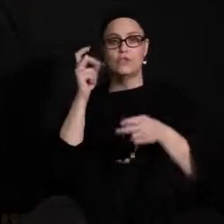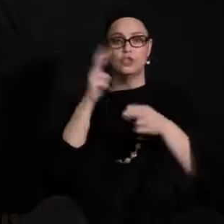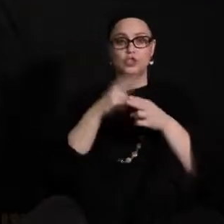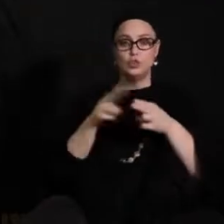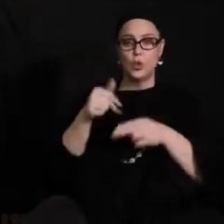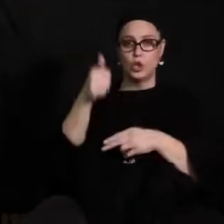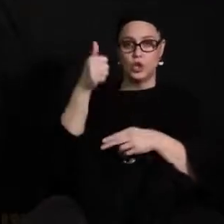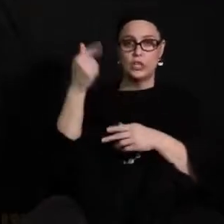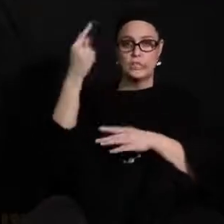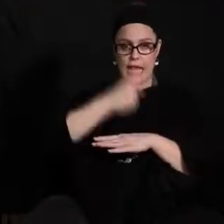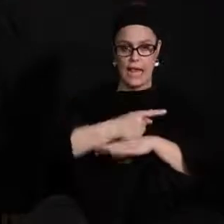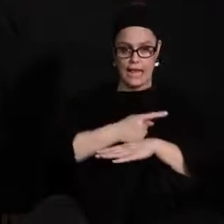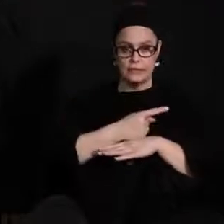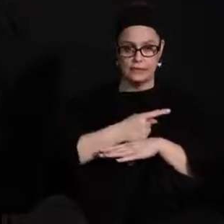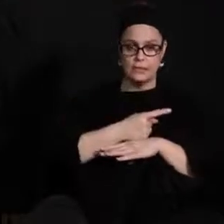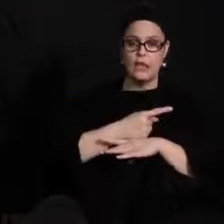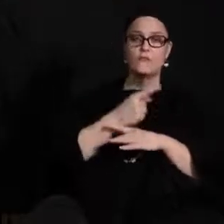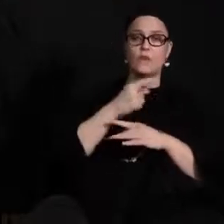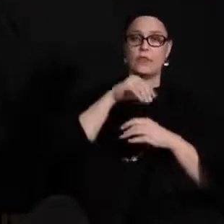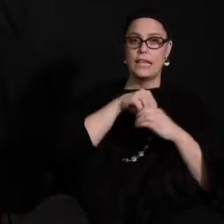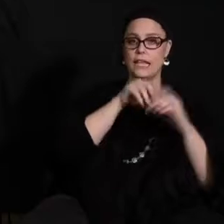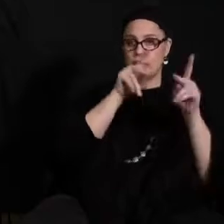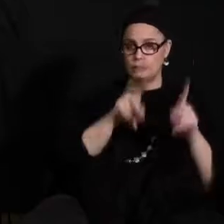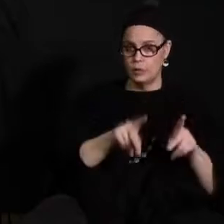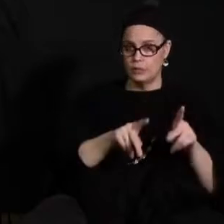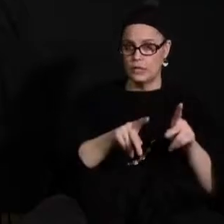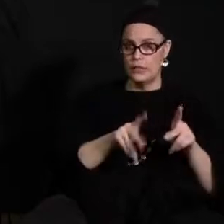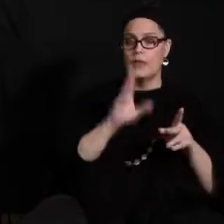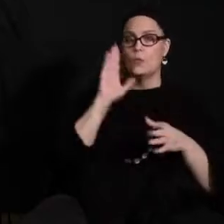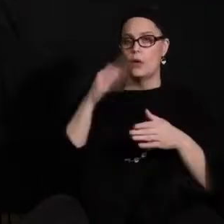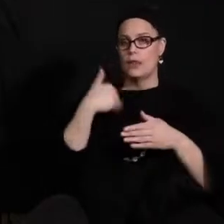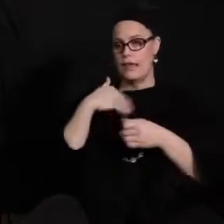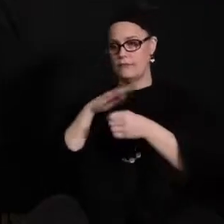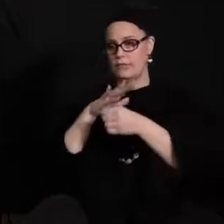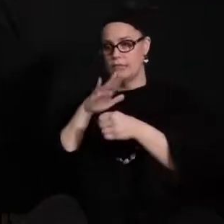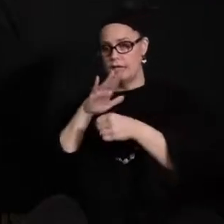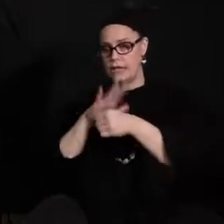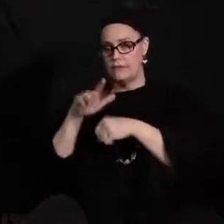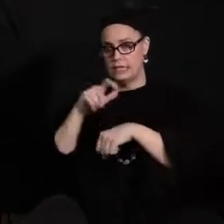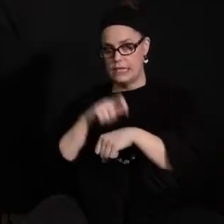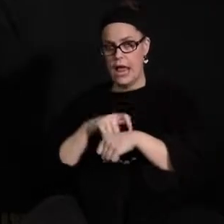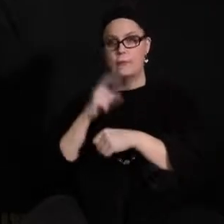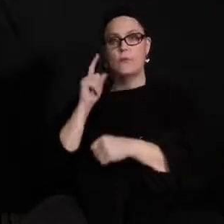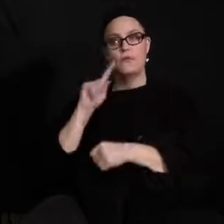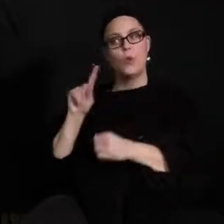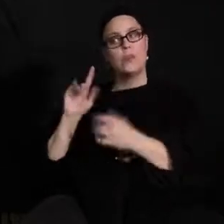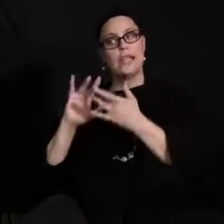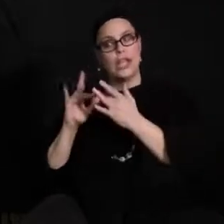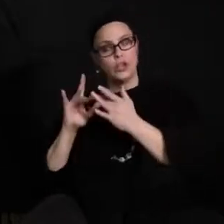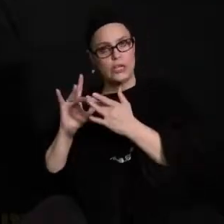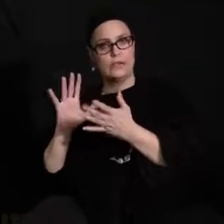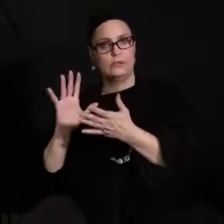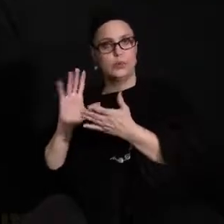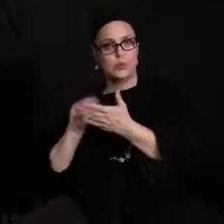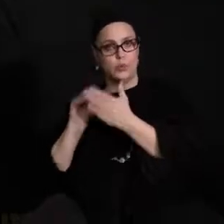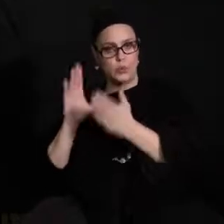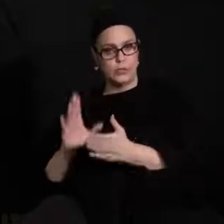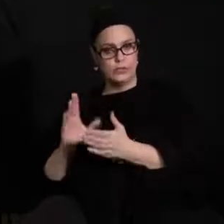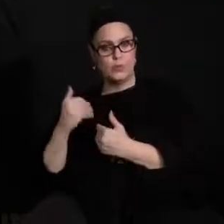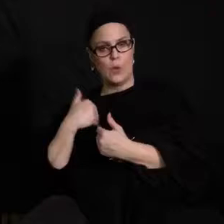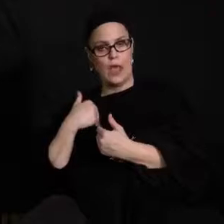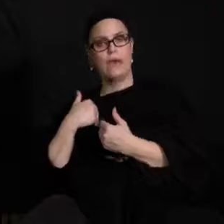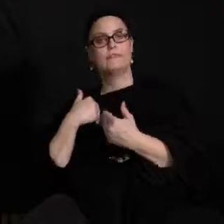-person students there will be time for the virtual learning students to get access to their teachers for